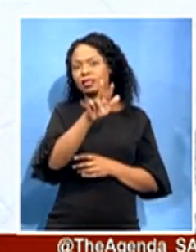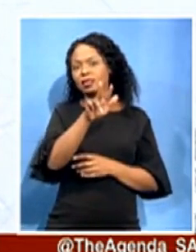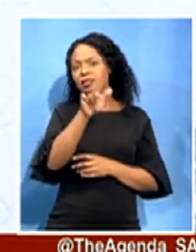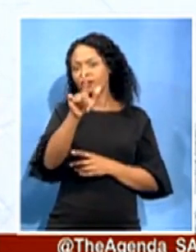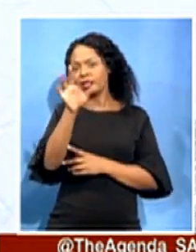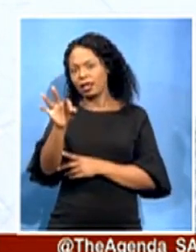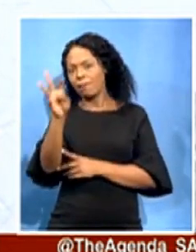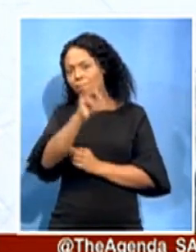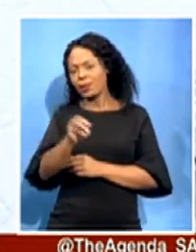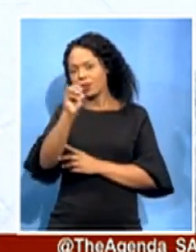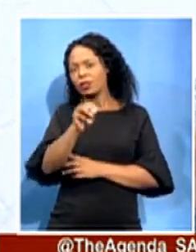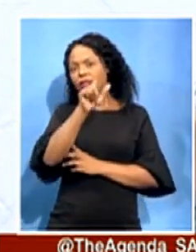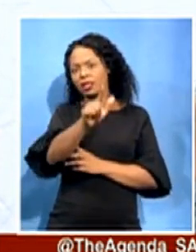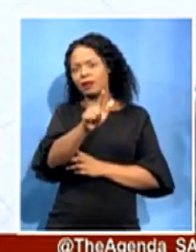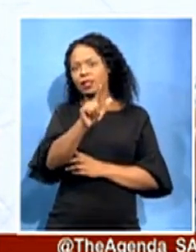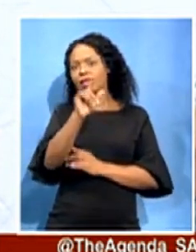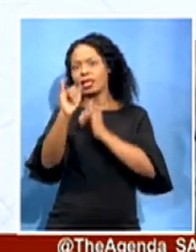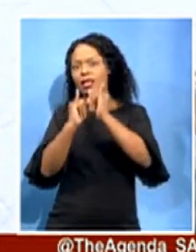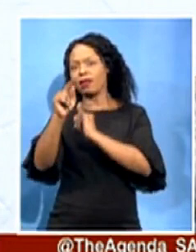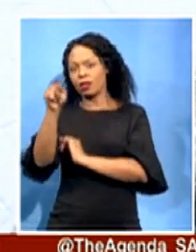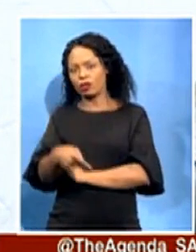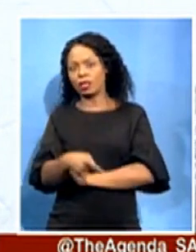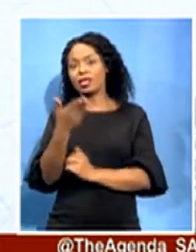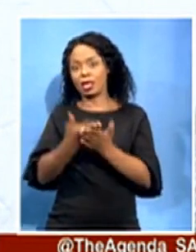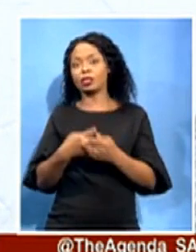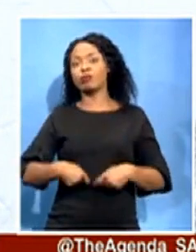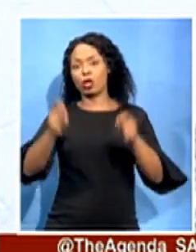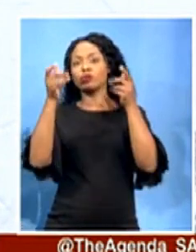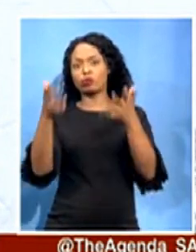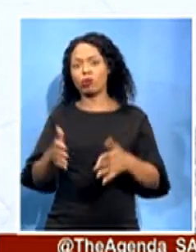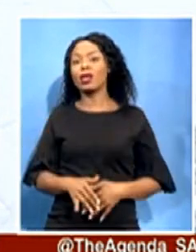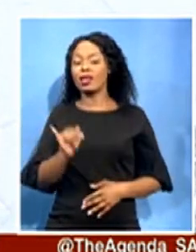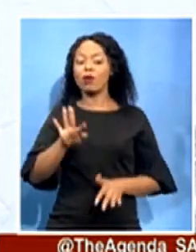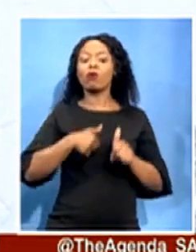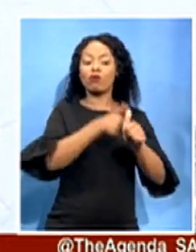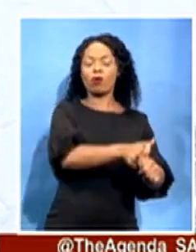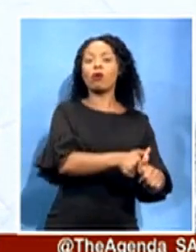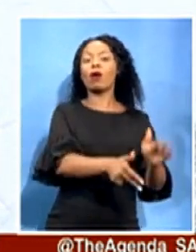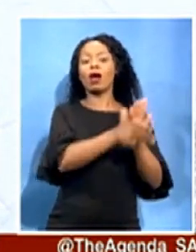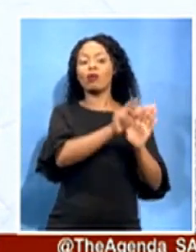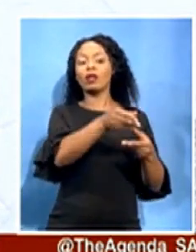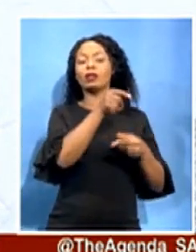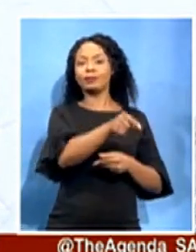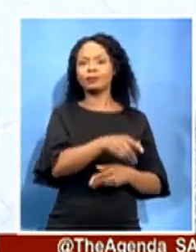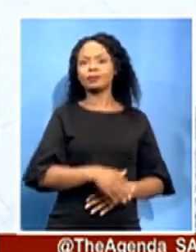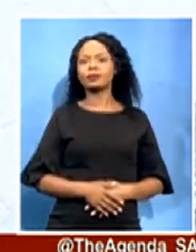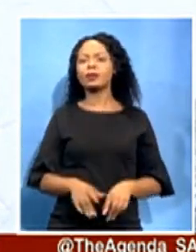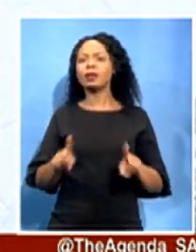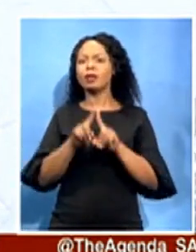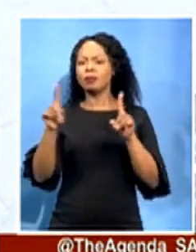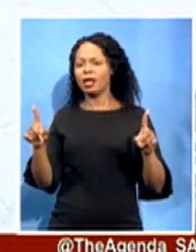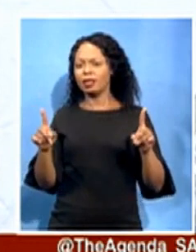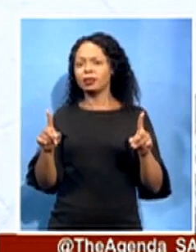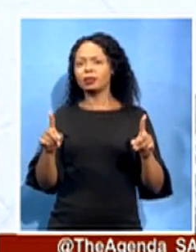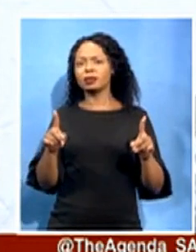,000 if we did so. But because of this painstaking process of negotiating prices down, we